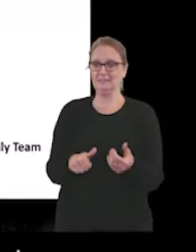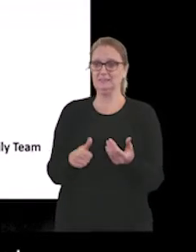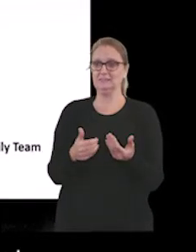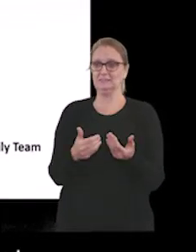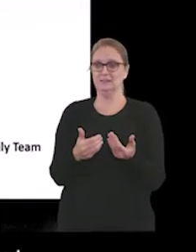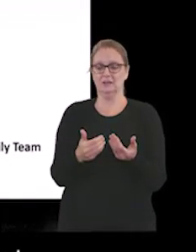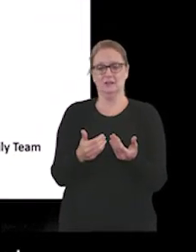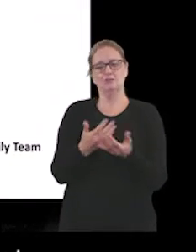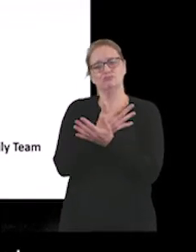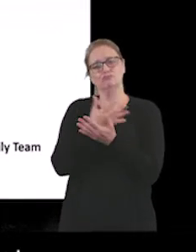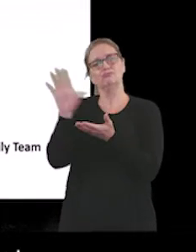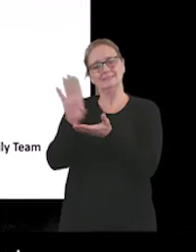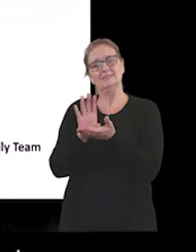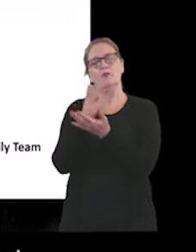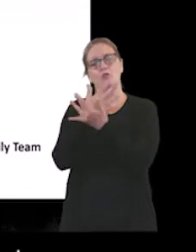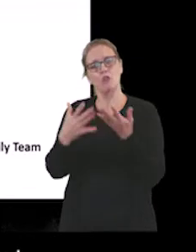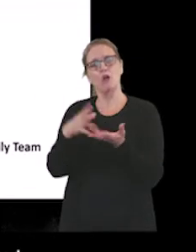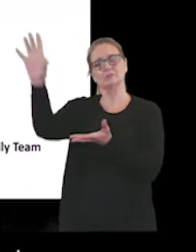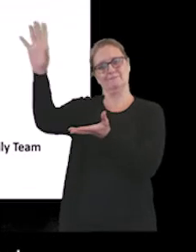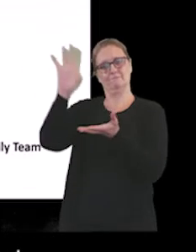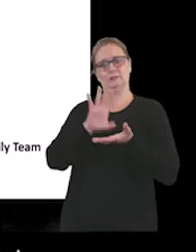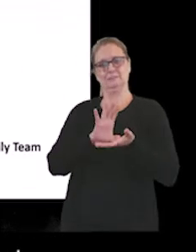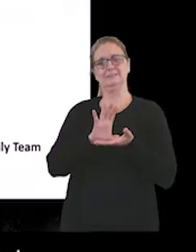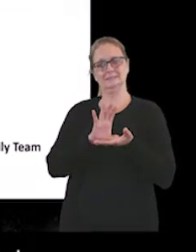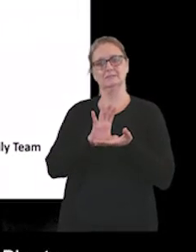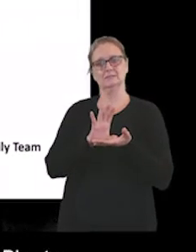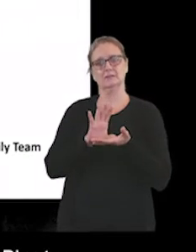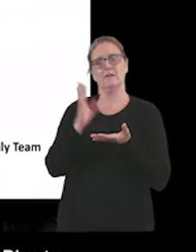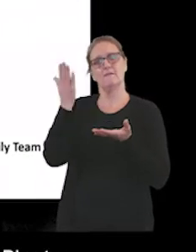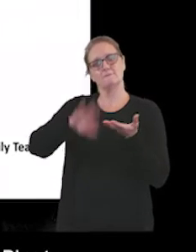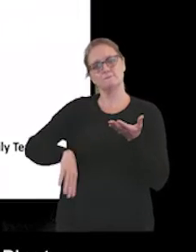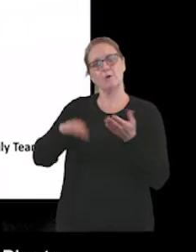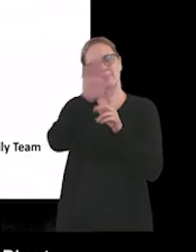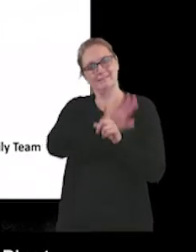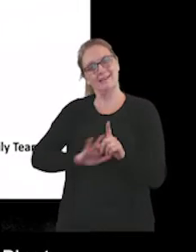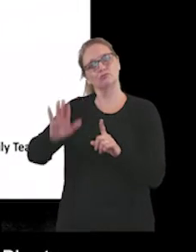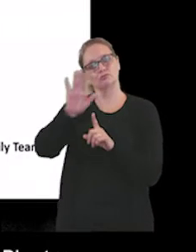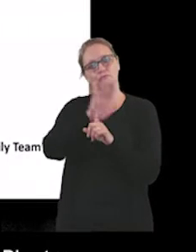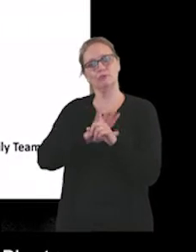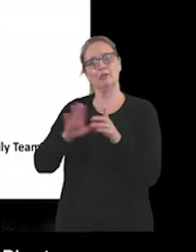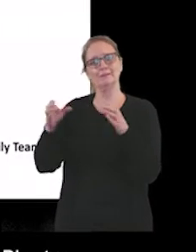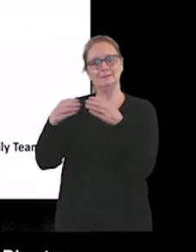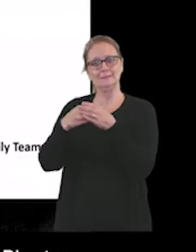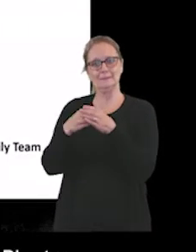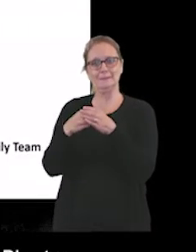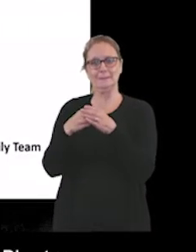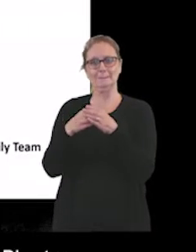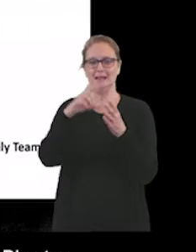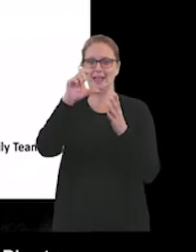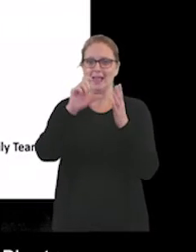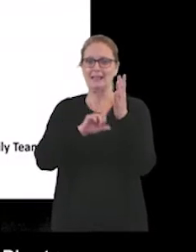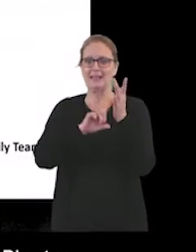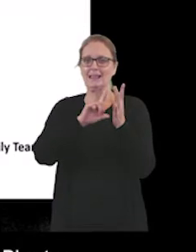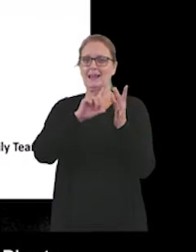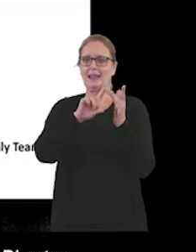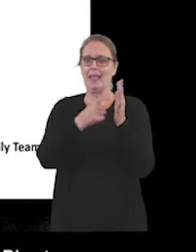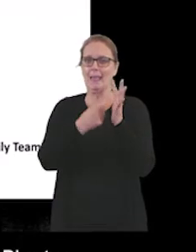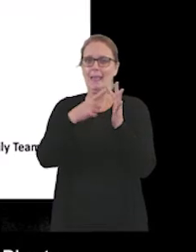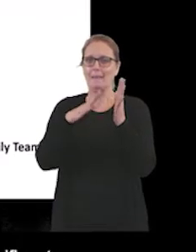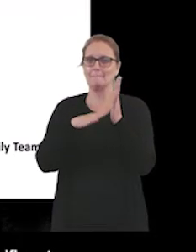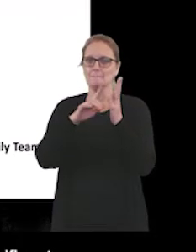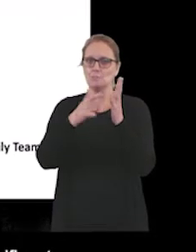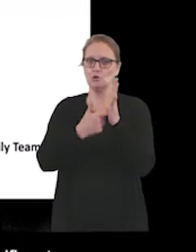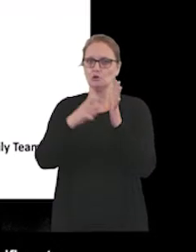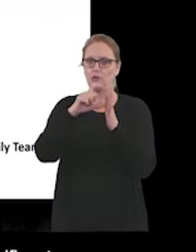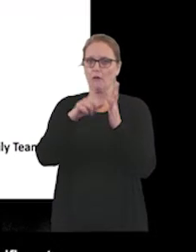additional funding. That's the national team and the national clinical director Claire Murdoch has been an advocate